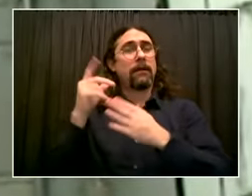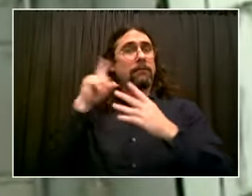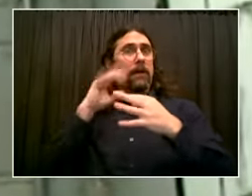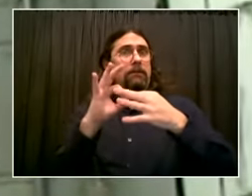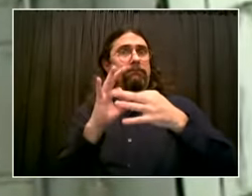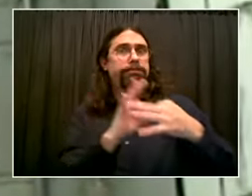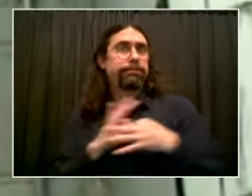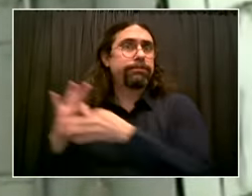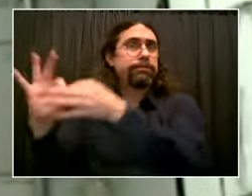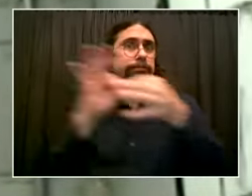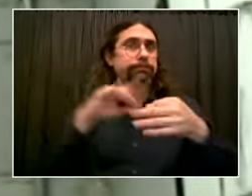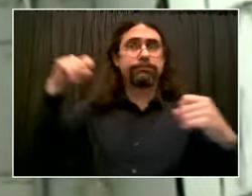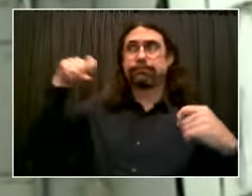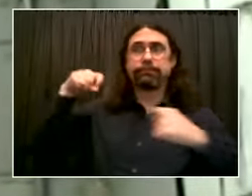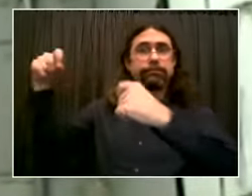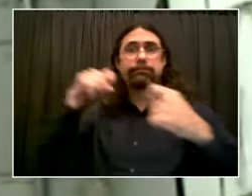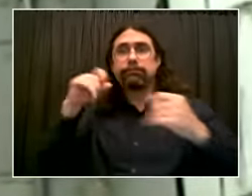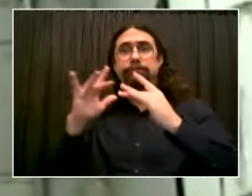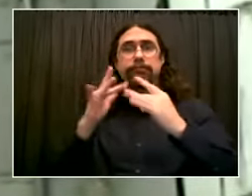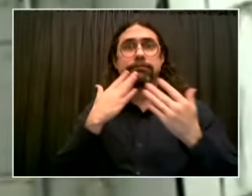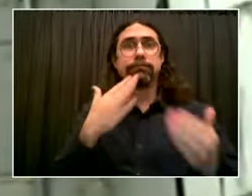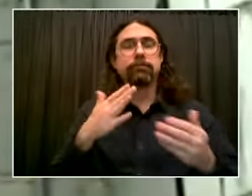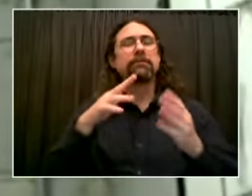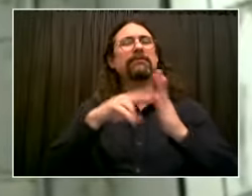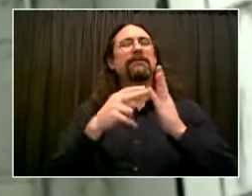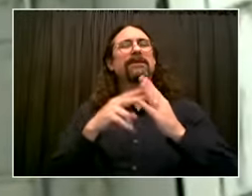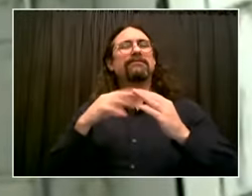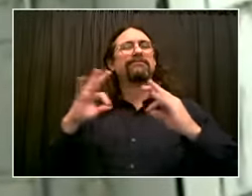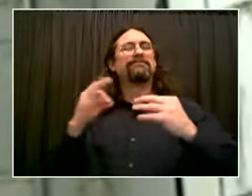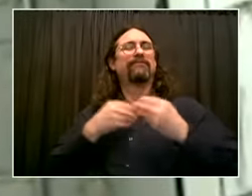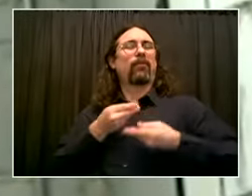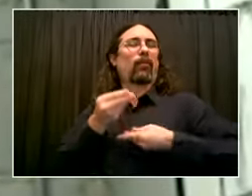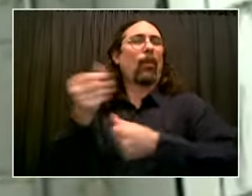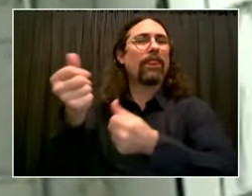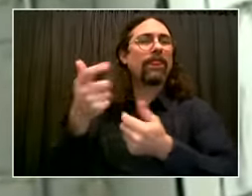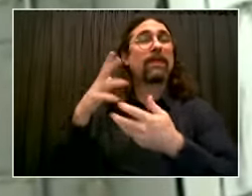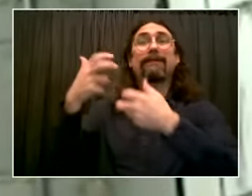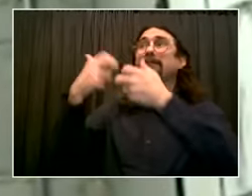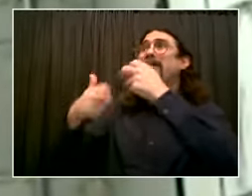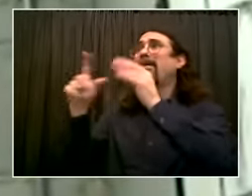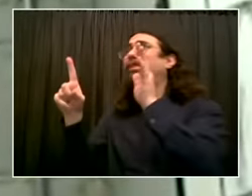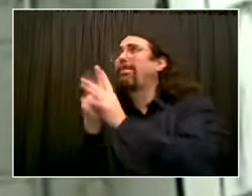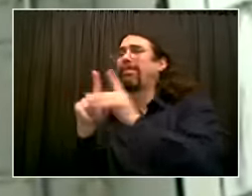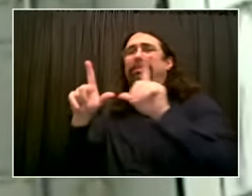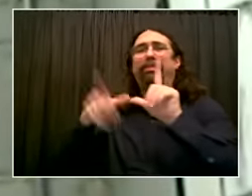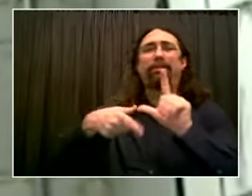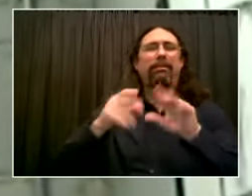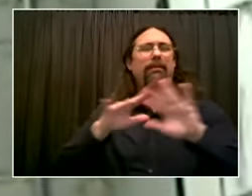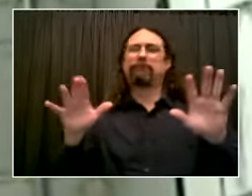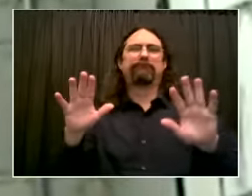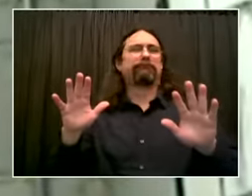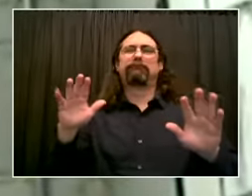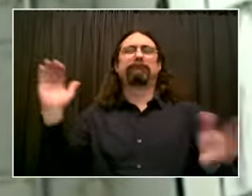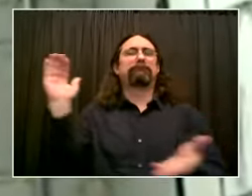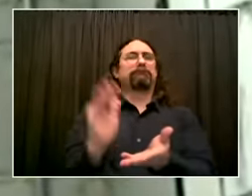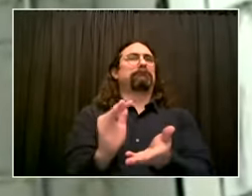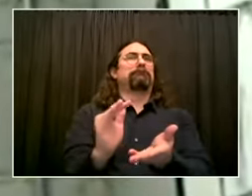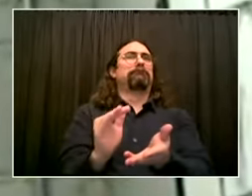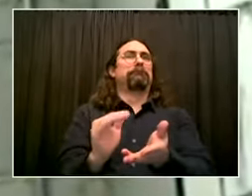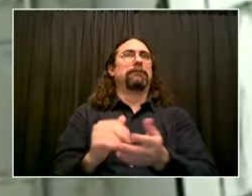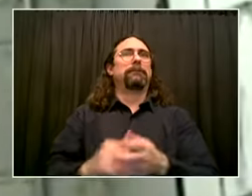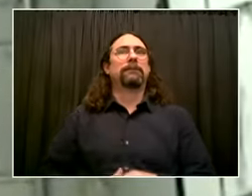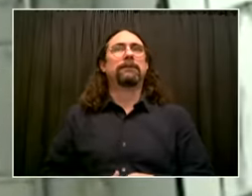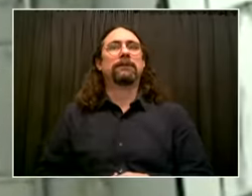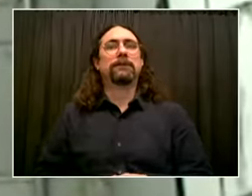But this technology does a lot more than benefit small businesses like DownEast. It can transform Hunts Point's residential community,